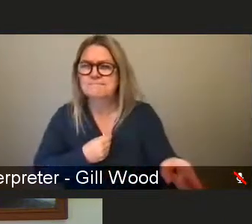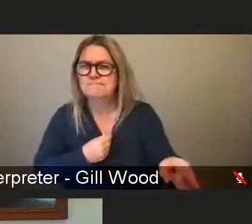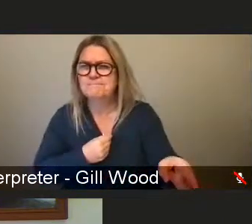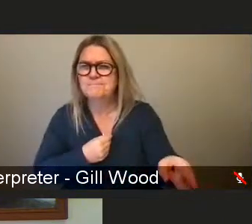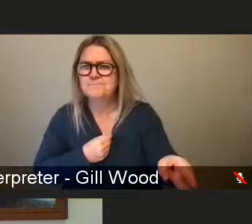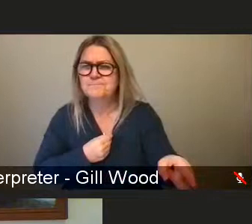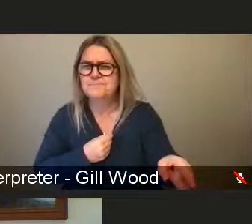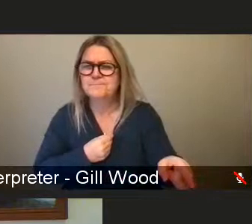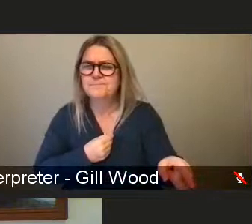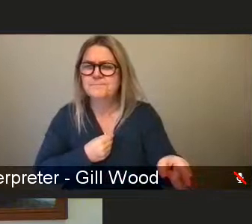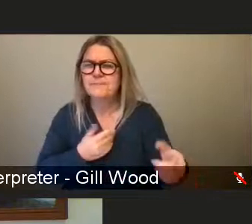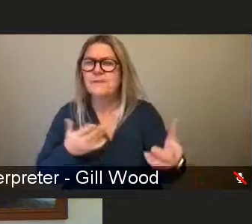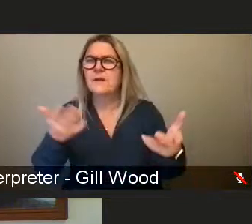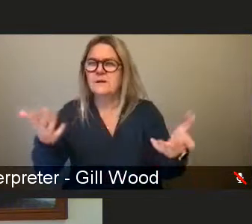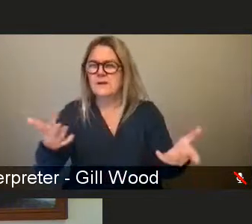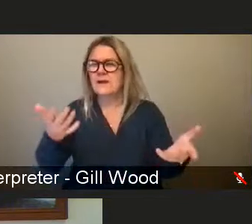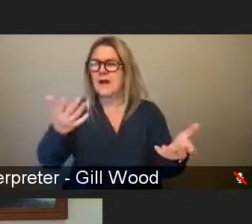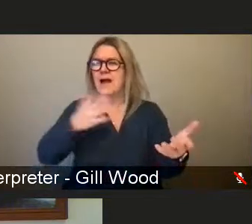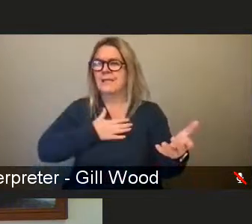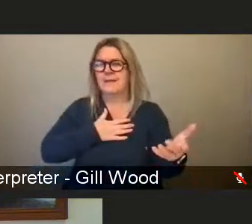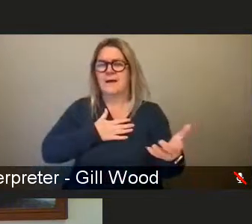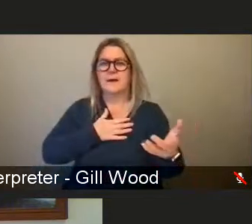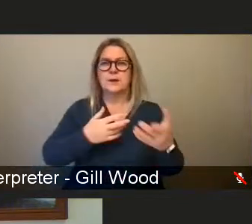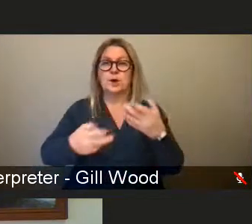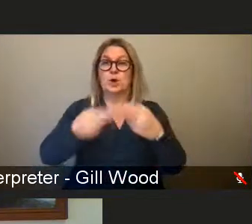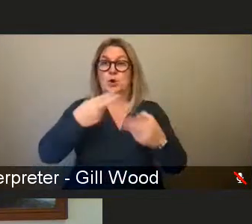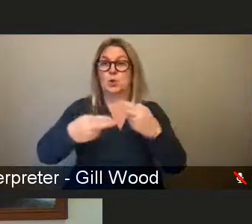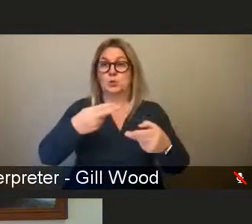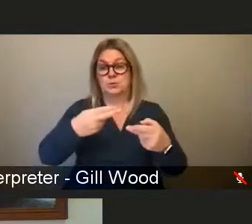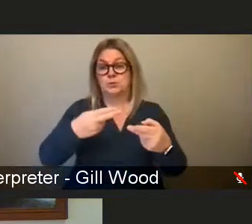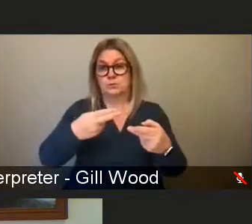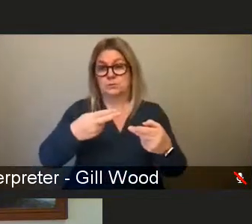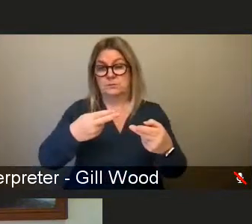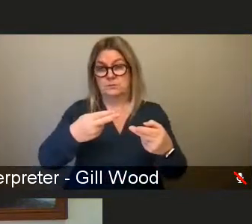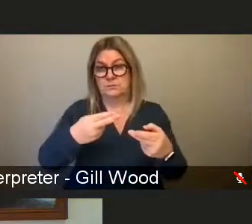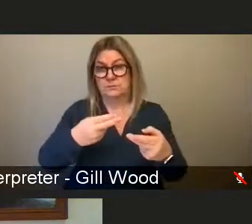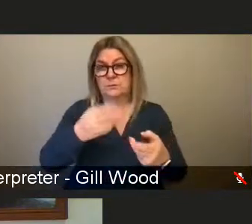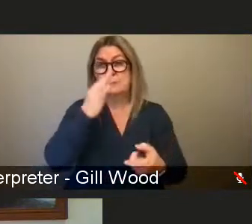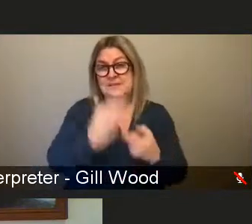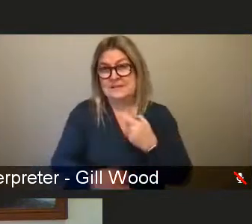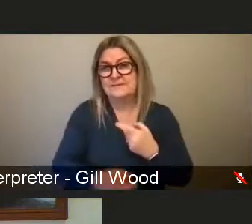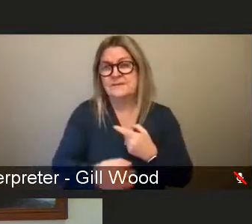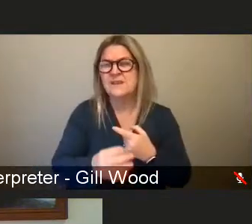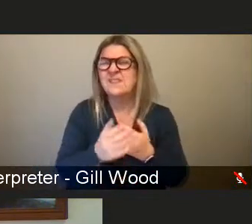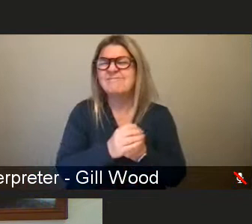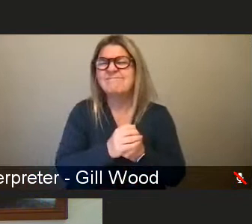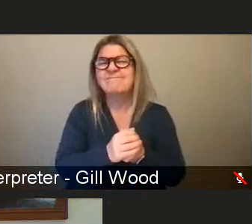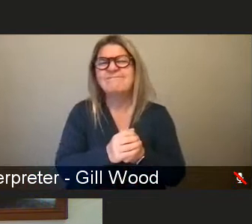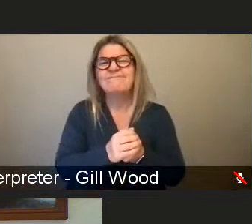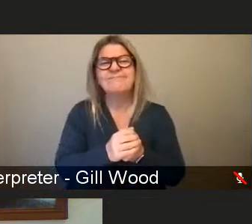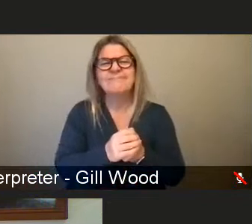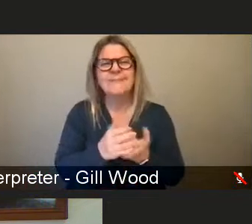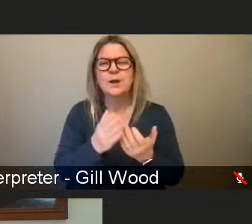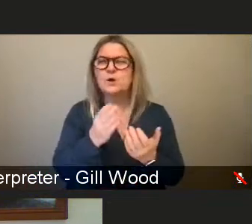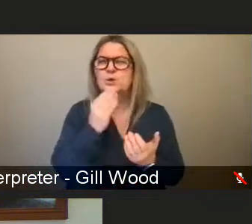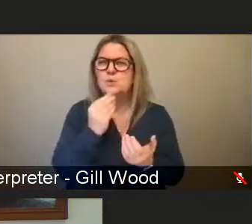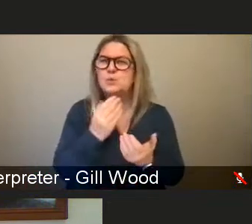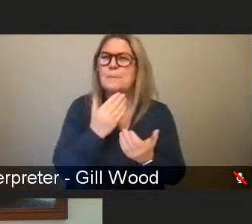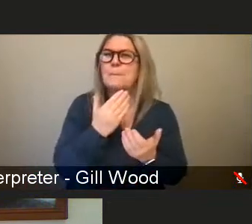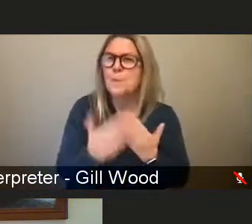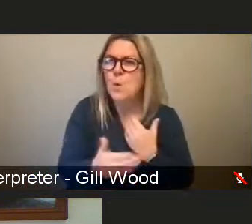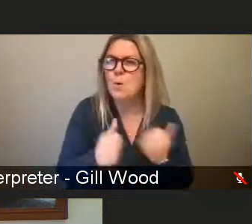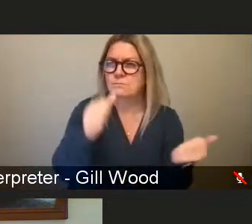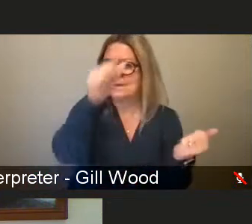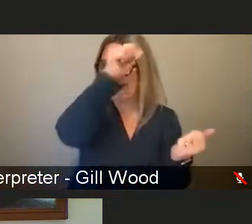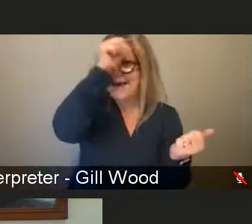news media in particular make much more use of expertise in